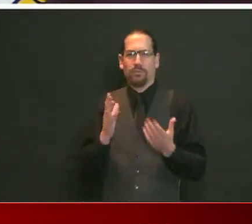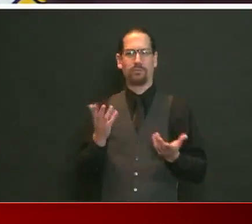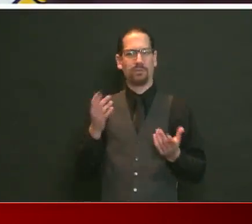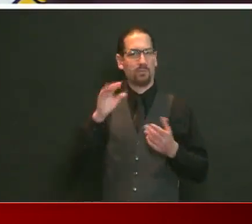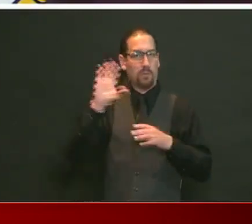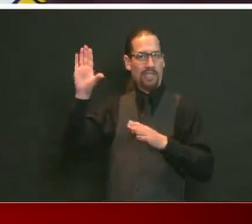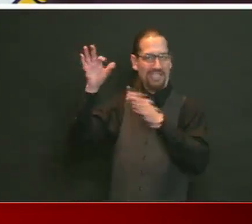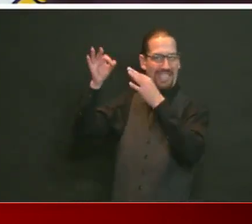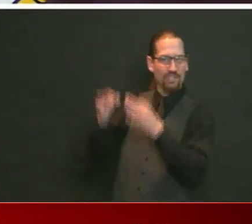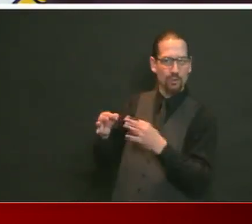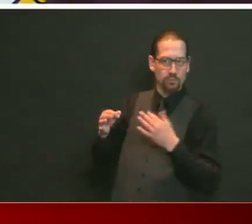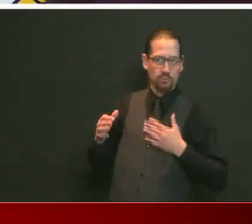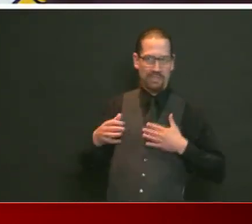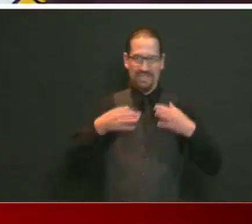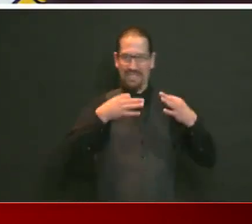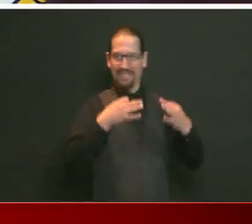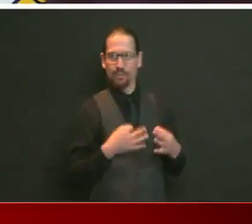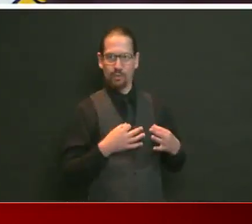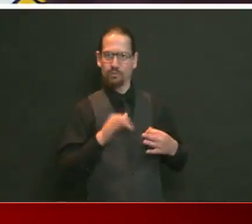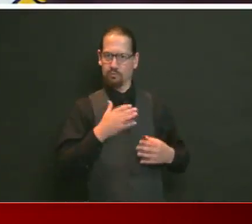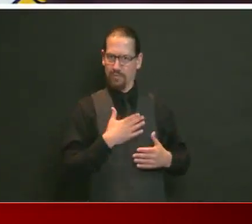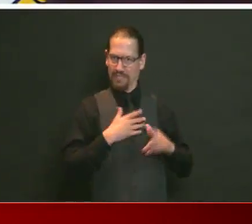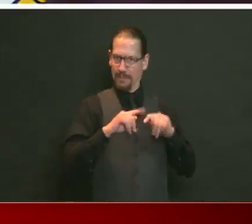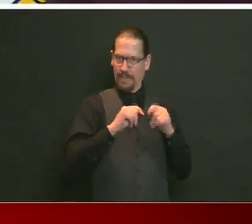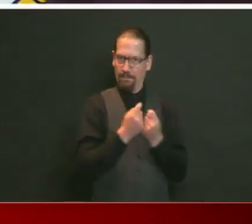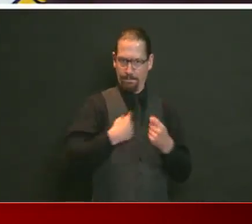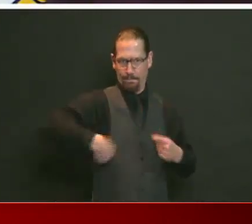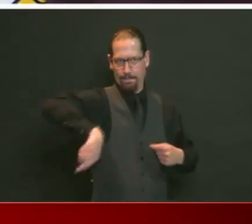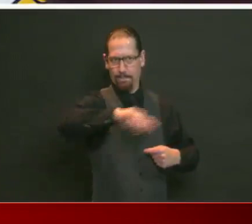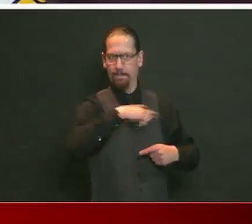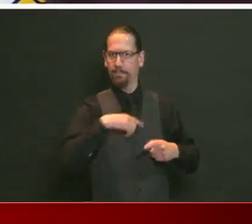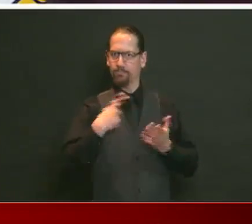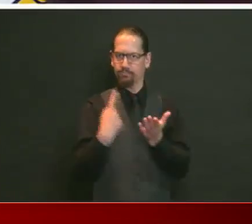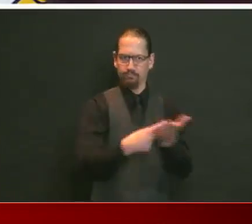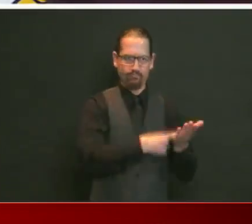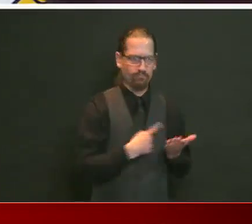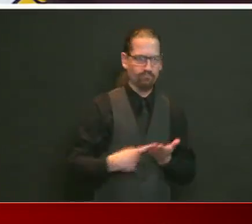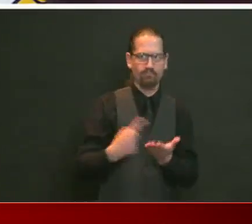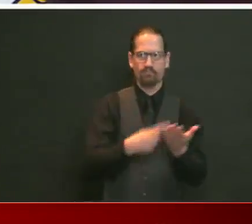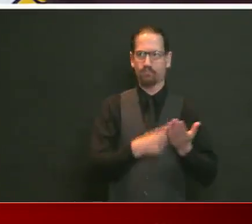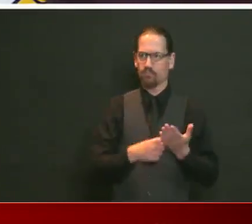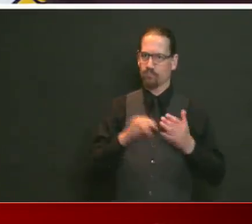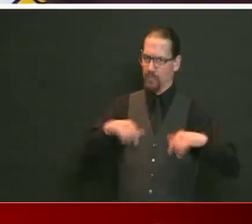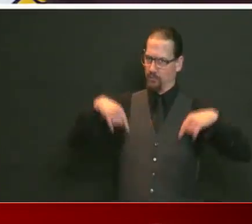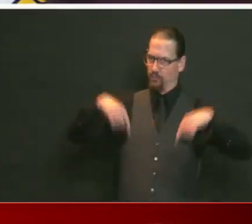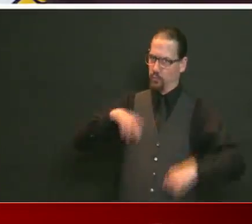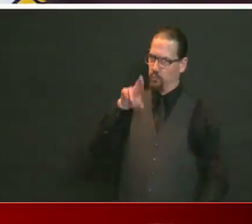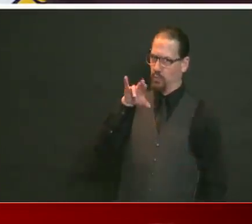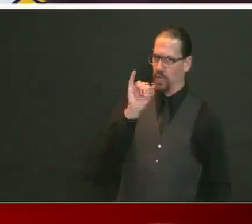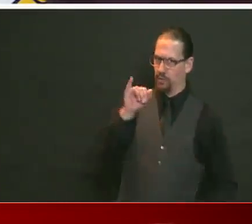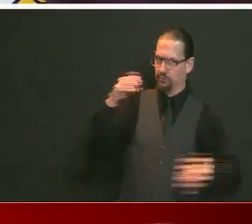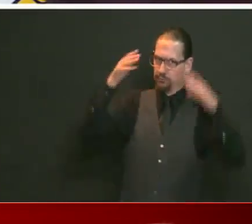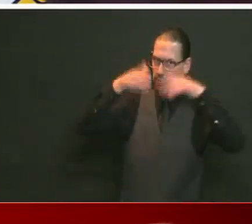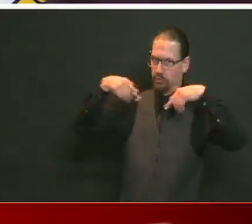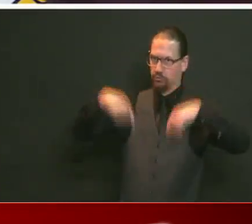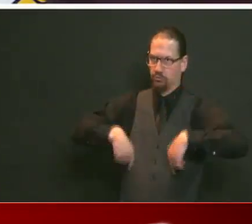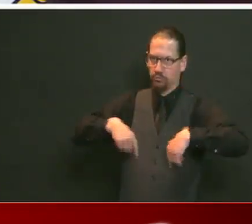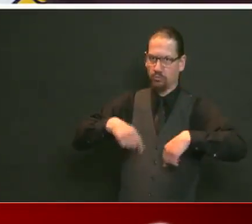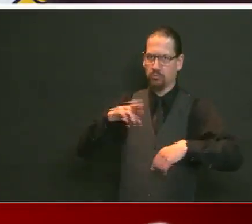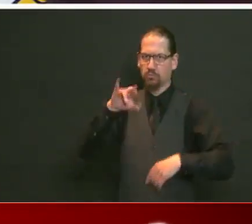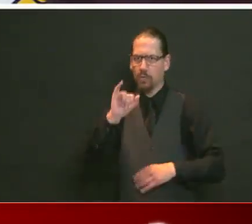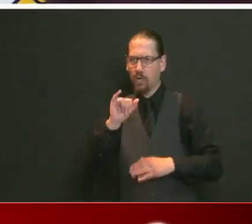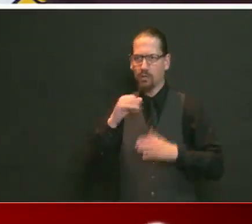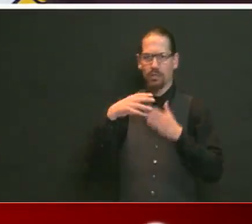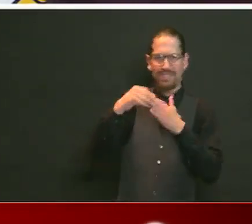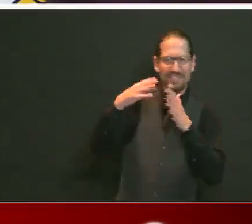we're talking constantly to the people on the ground in Rhode Island, you know, the folks who are leaders of faith